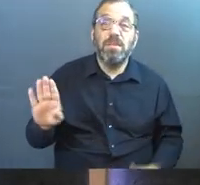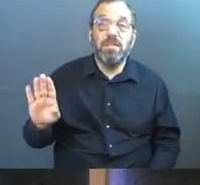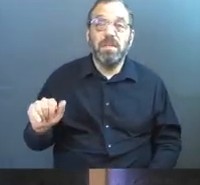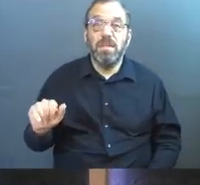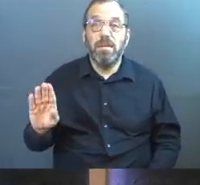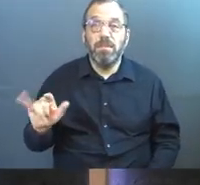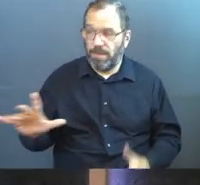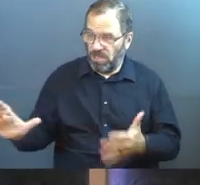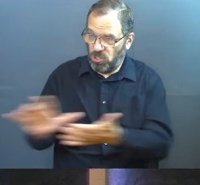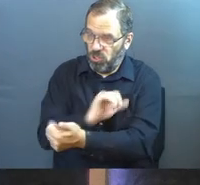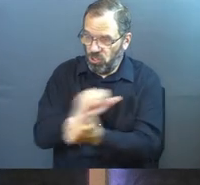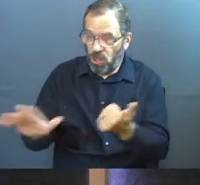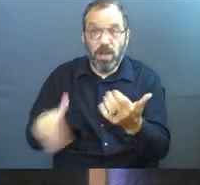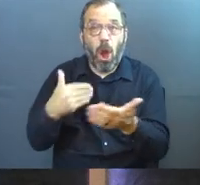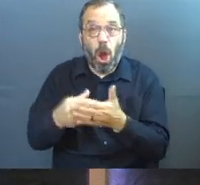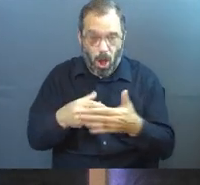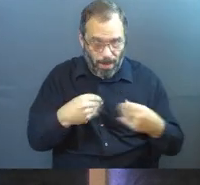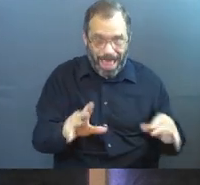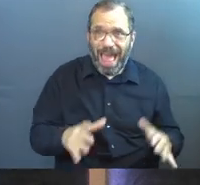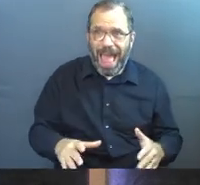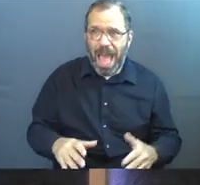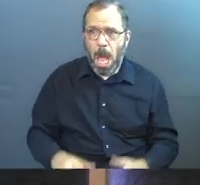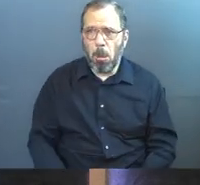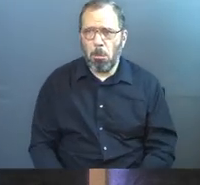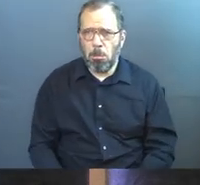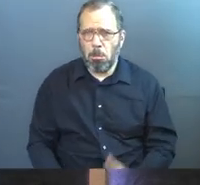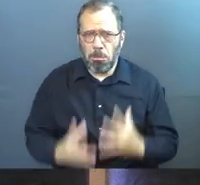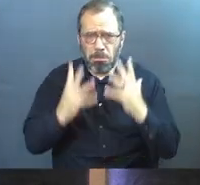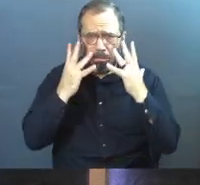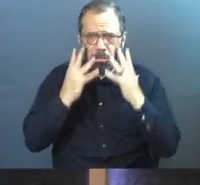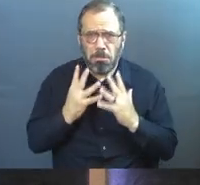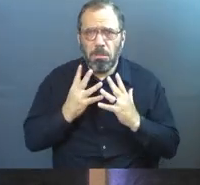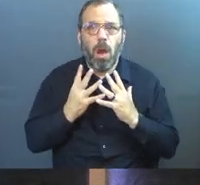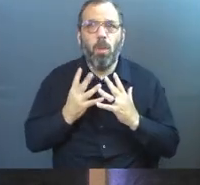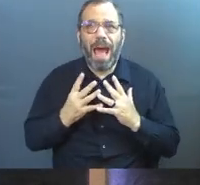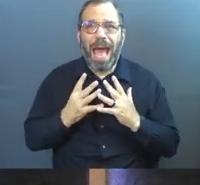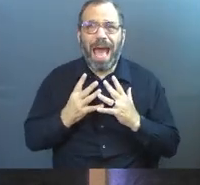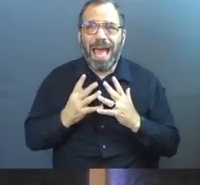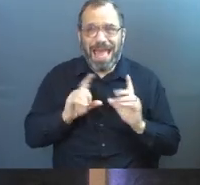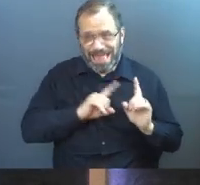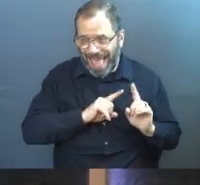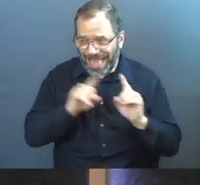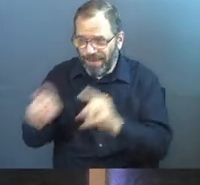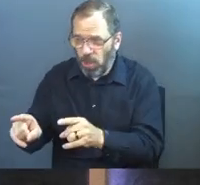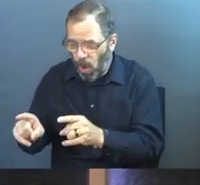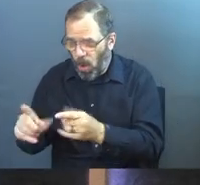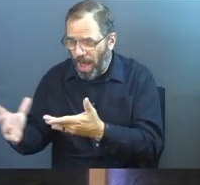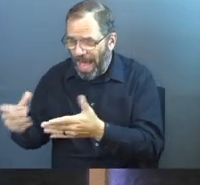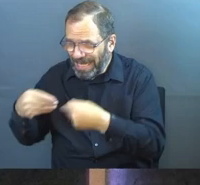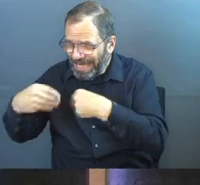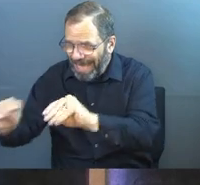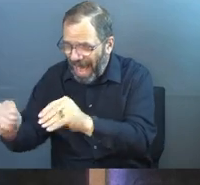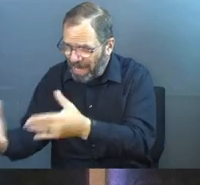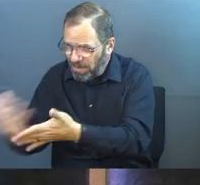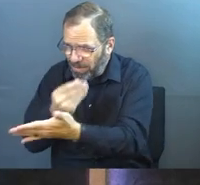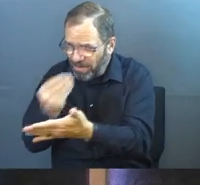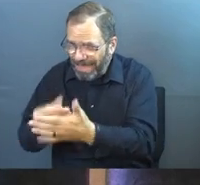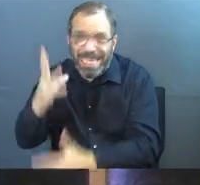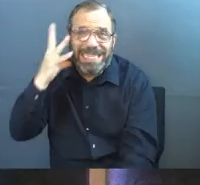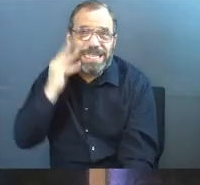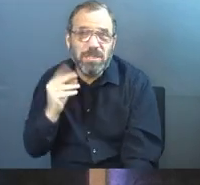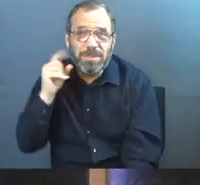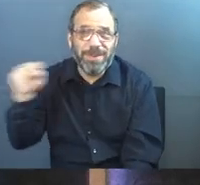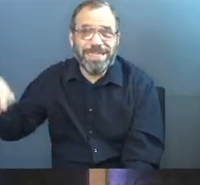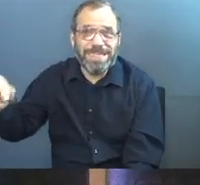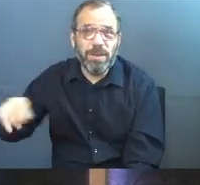Babylon's just been destroyed and the merchants are sad because they liked going here and getting the stuff, riding the rides.